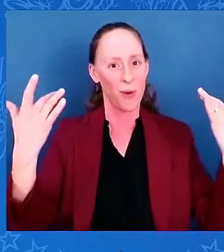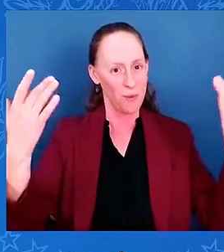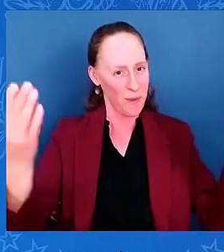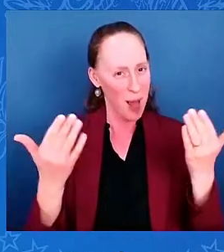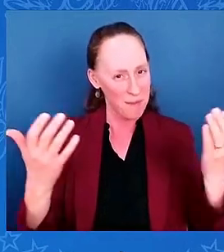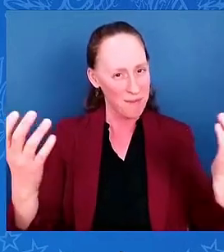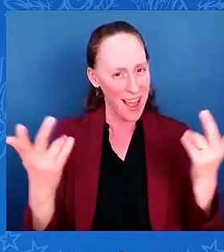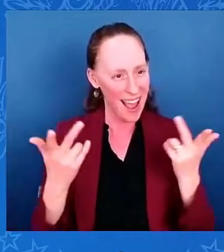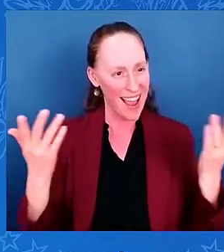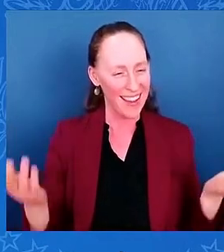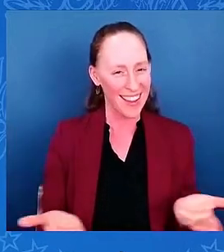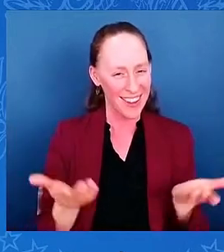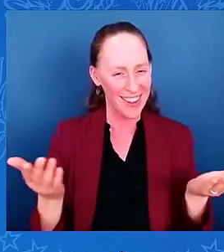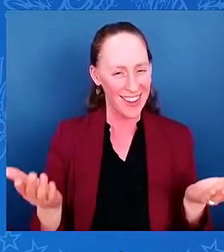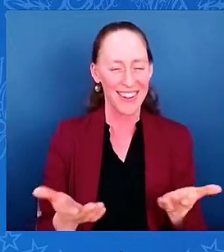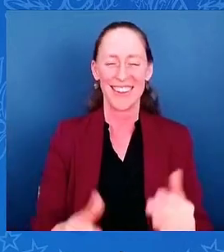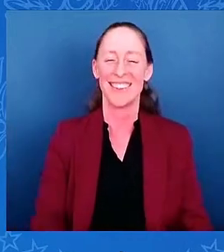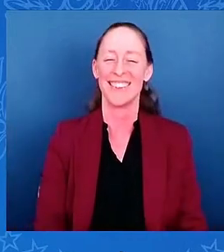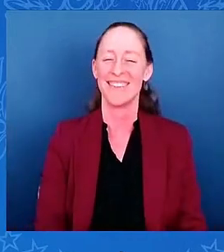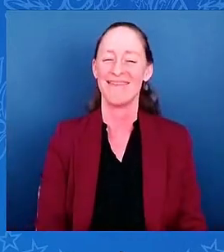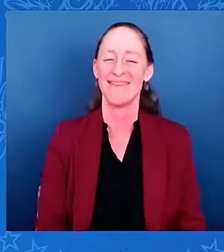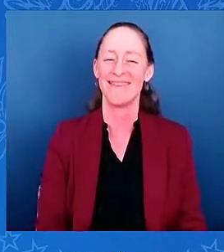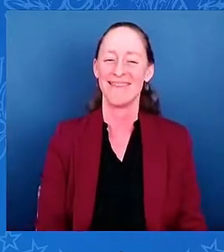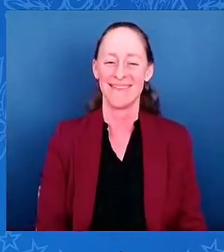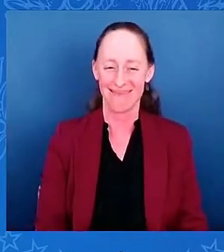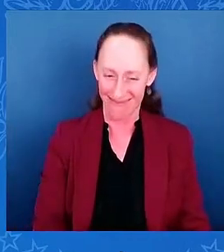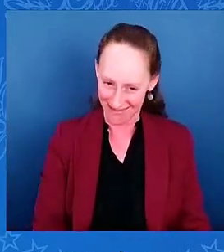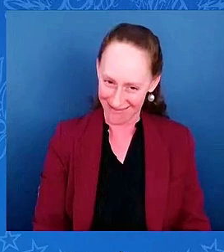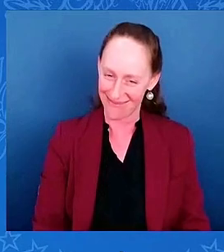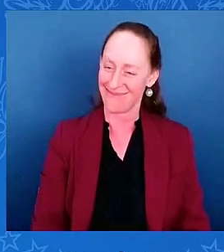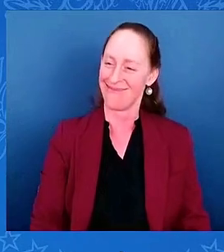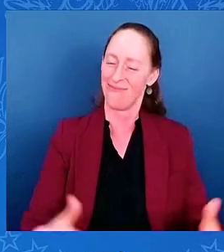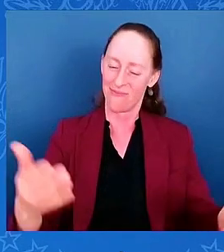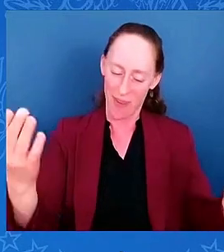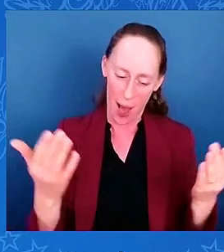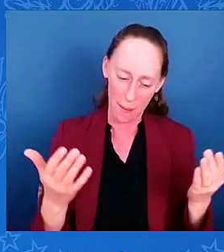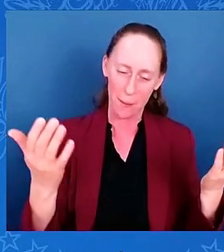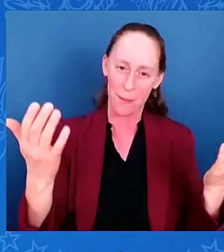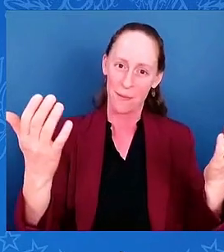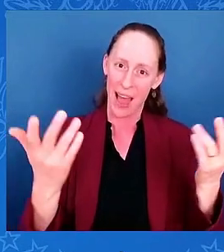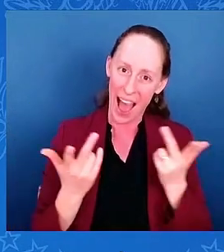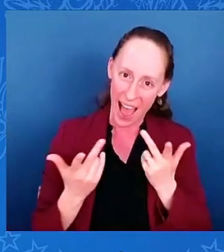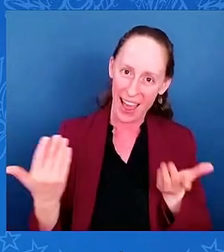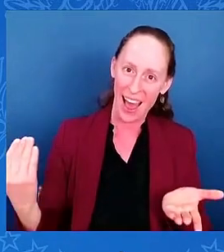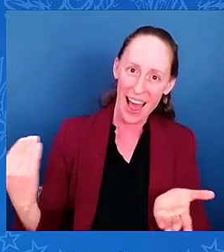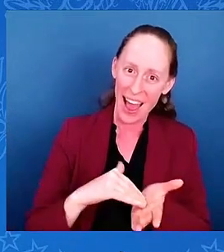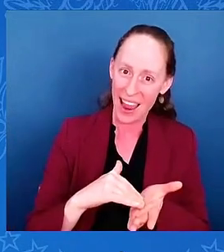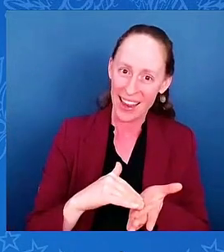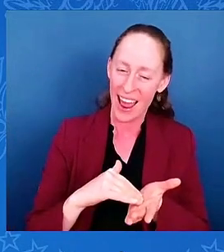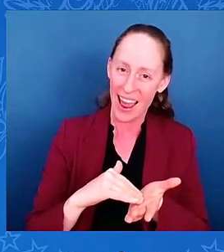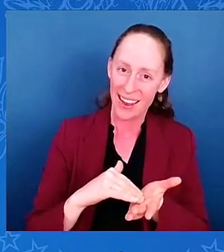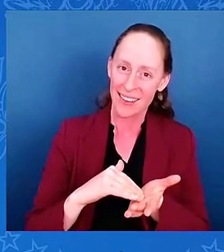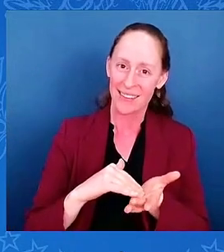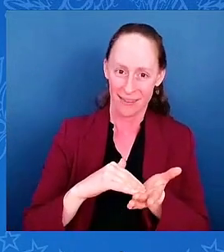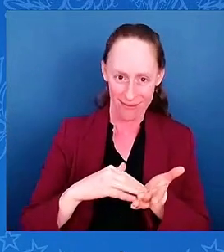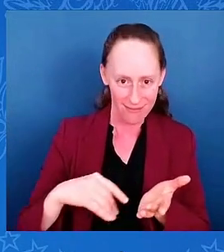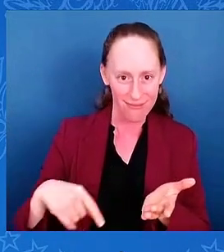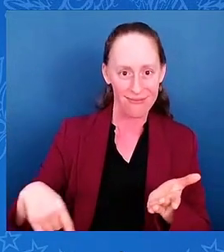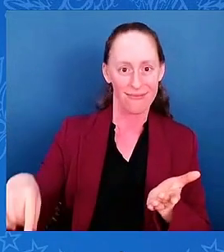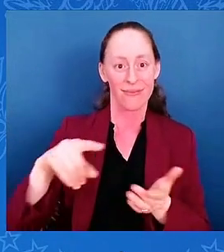Welcome back to the White House. Super Bowl 58 champions, the Kansas City Chiefs,